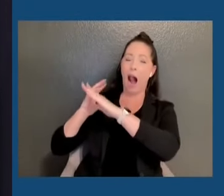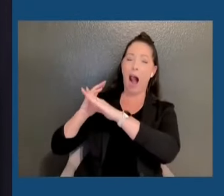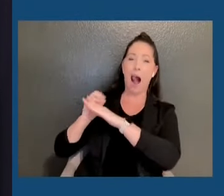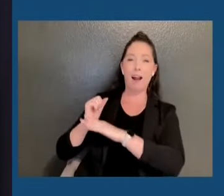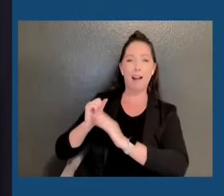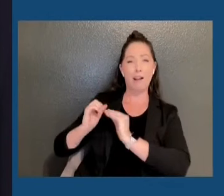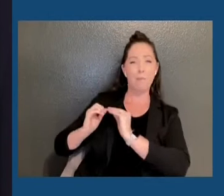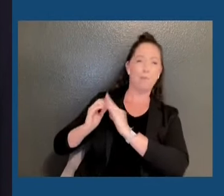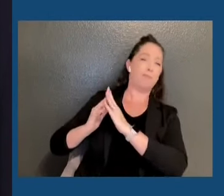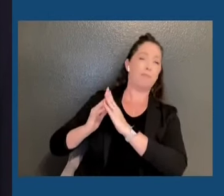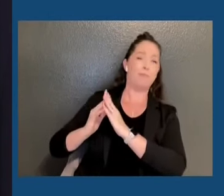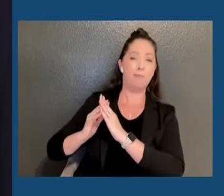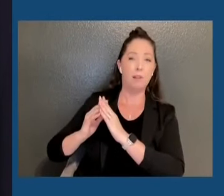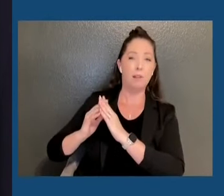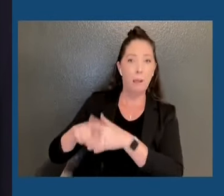this.